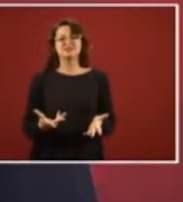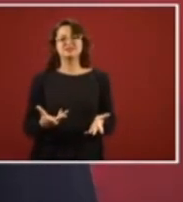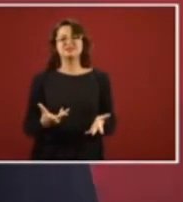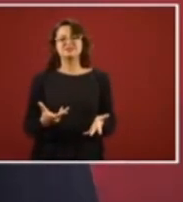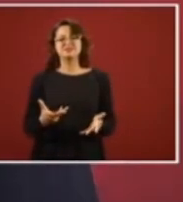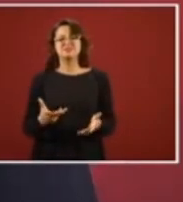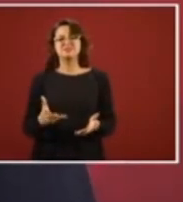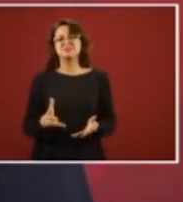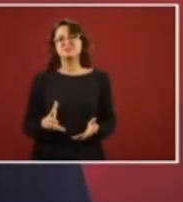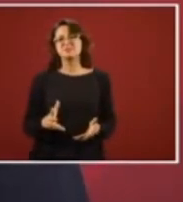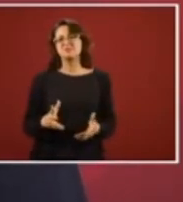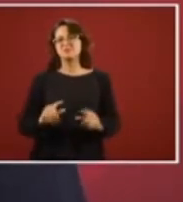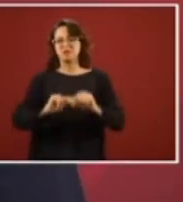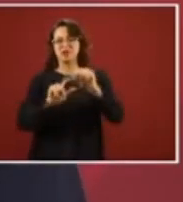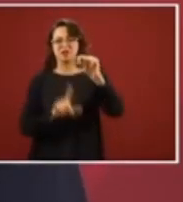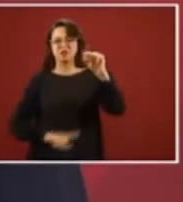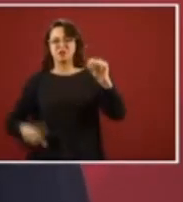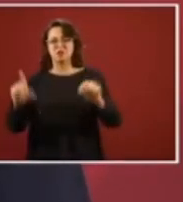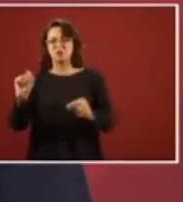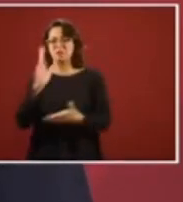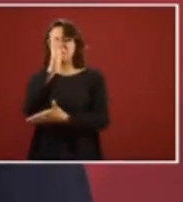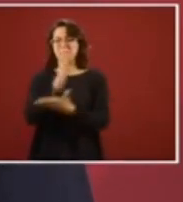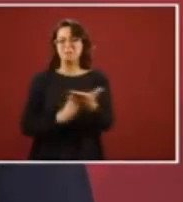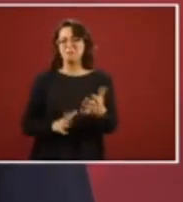were two worlds.